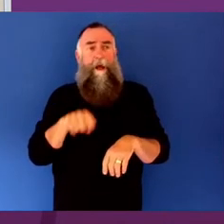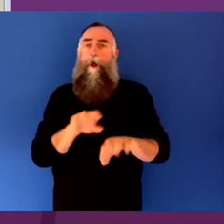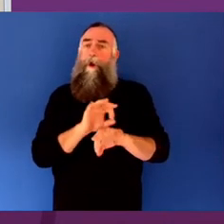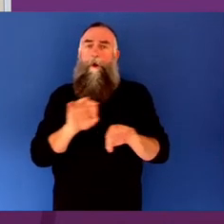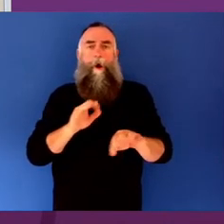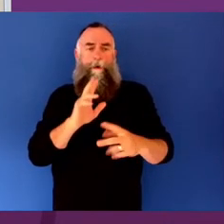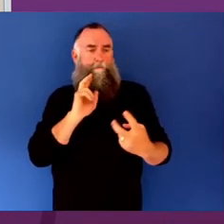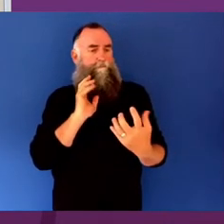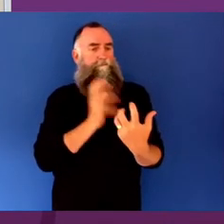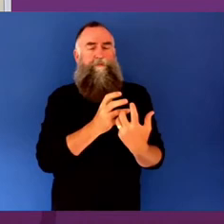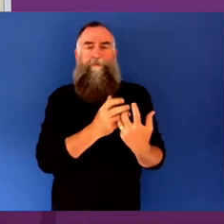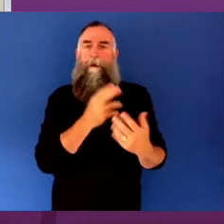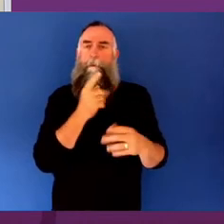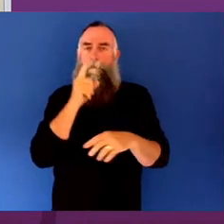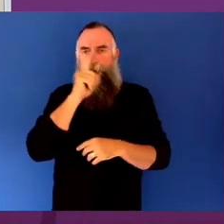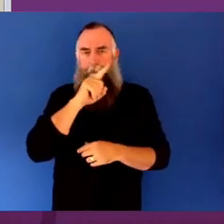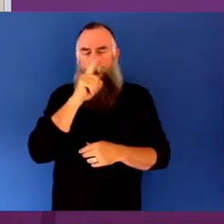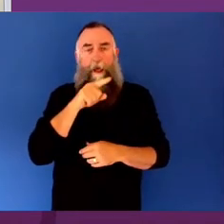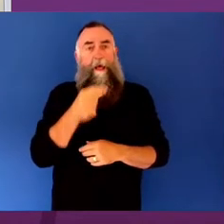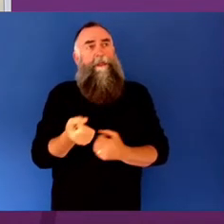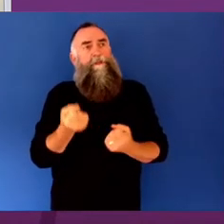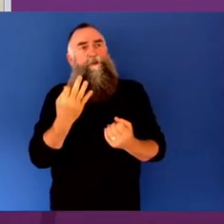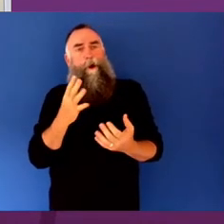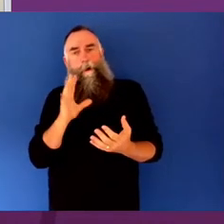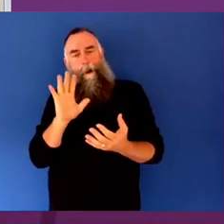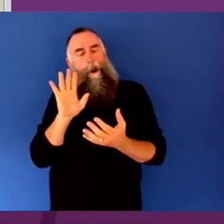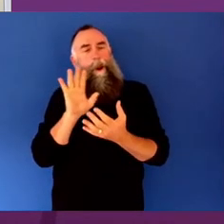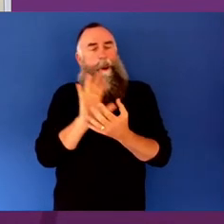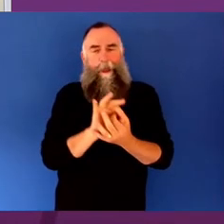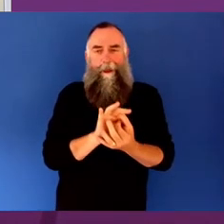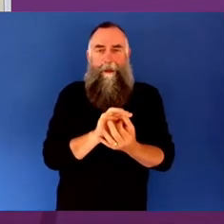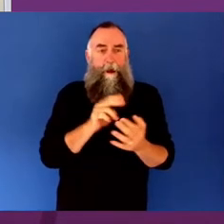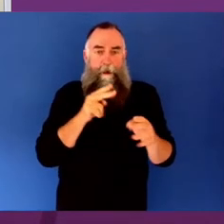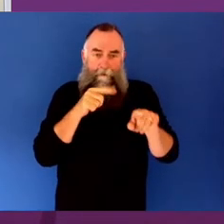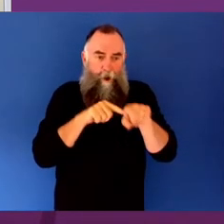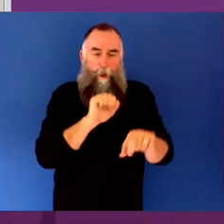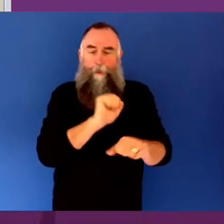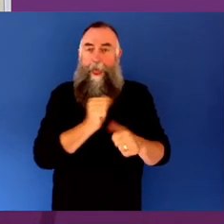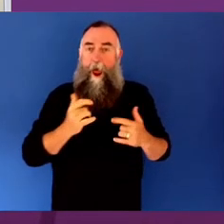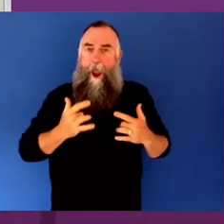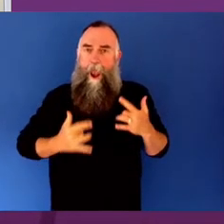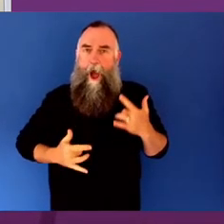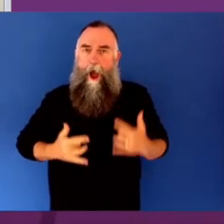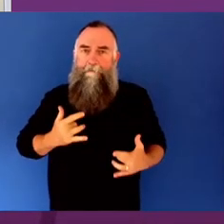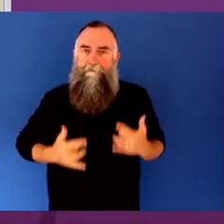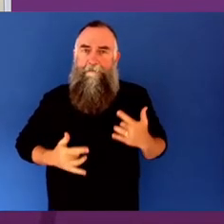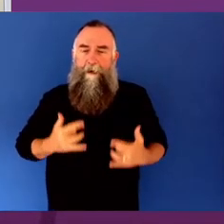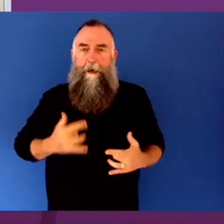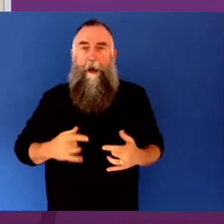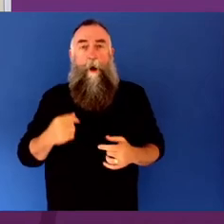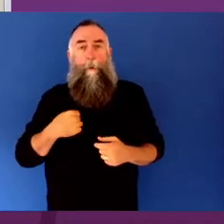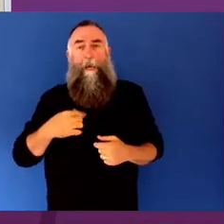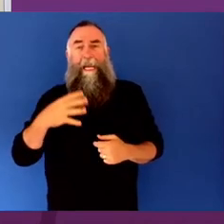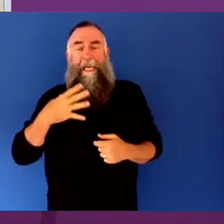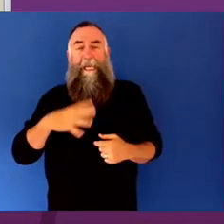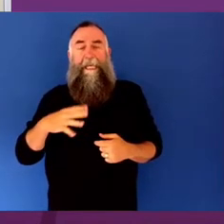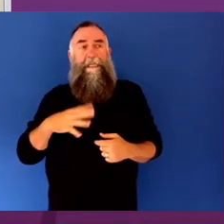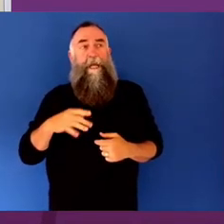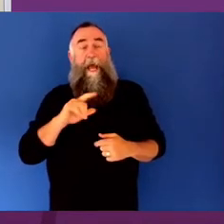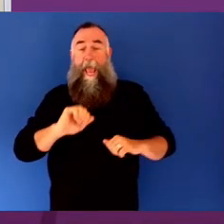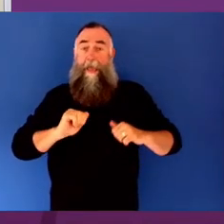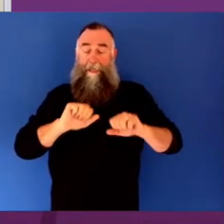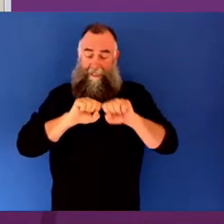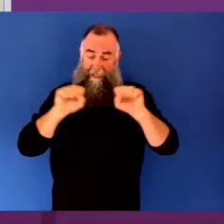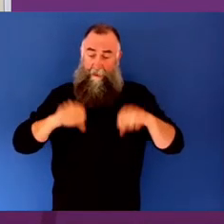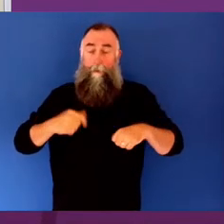designed for, that it's not linked to the rich tapestry of their lives. It's it's about doing things to people at the point